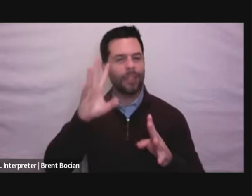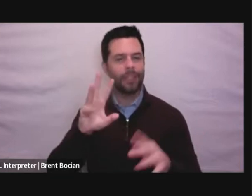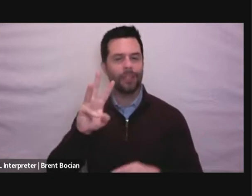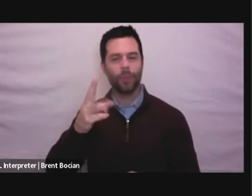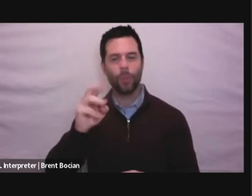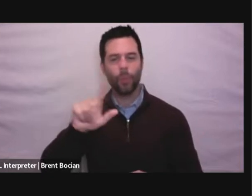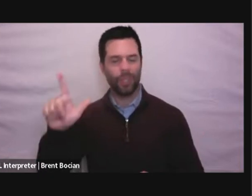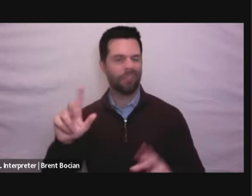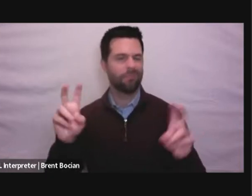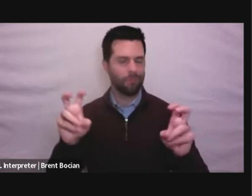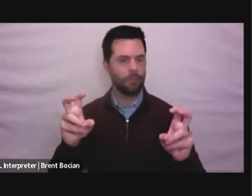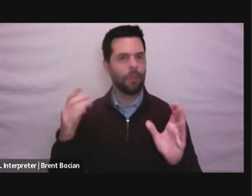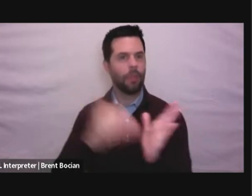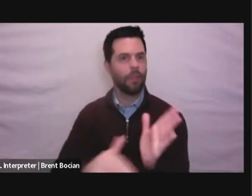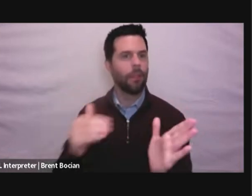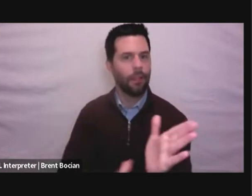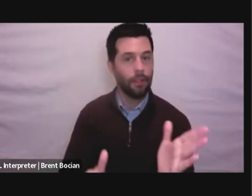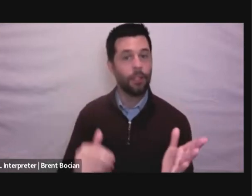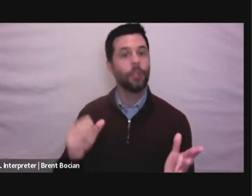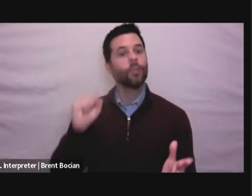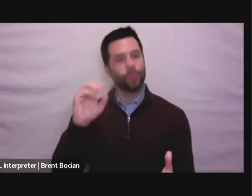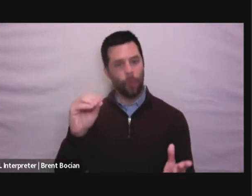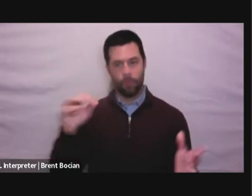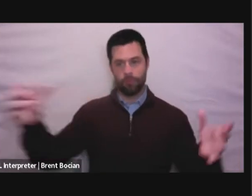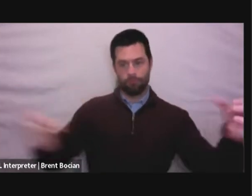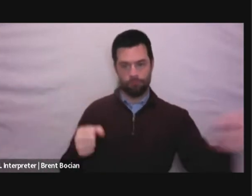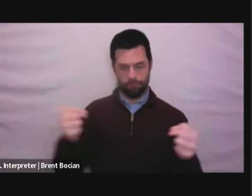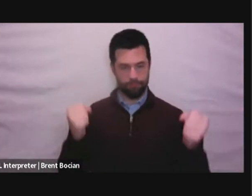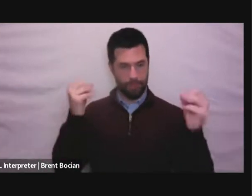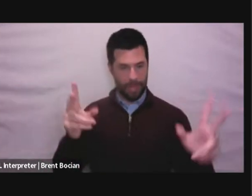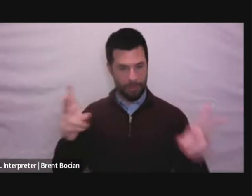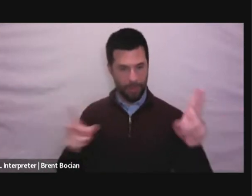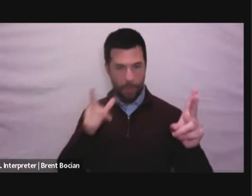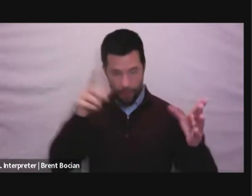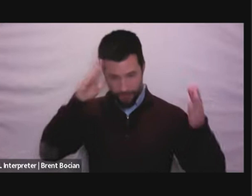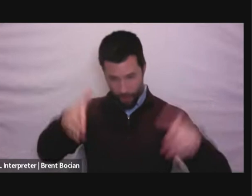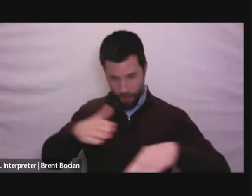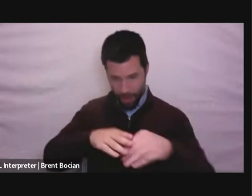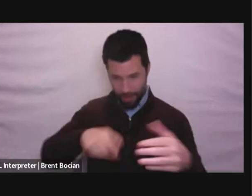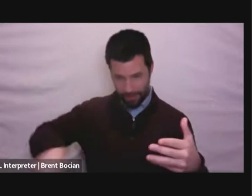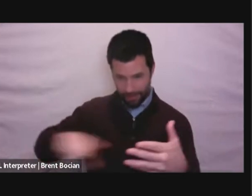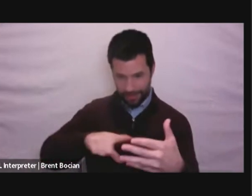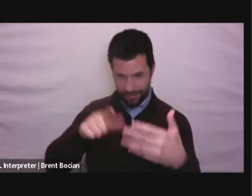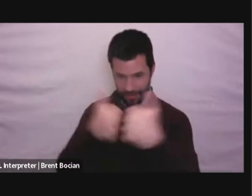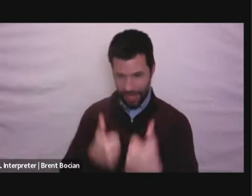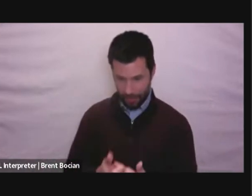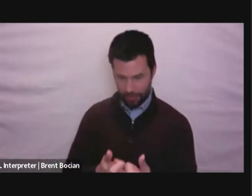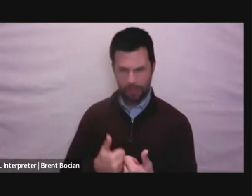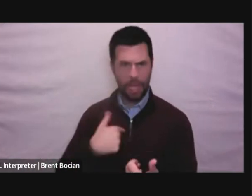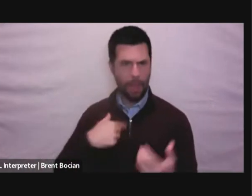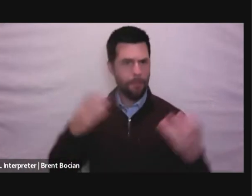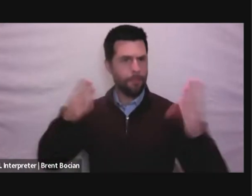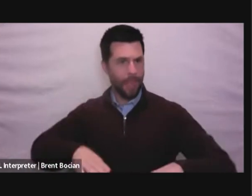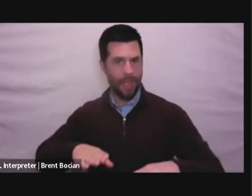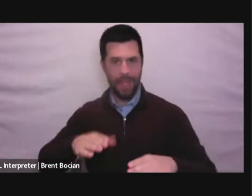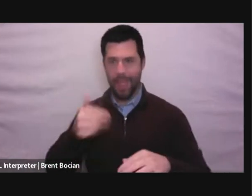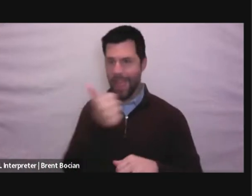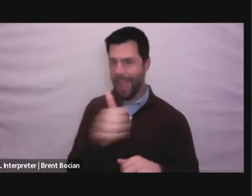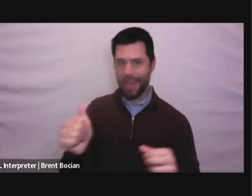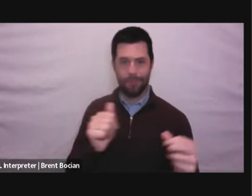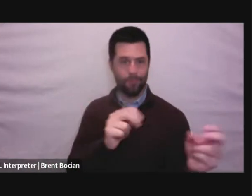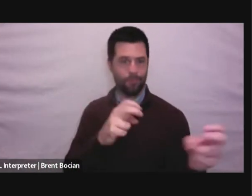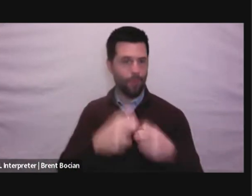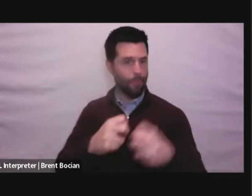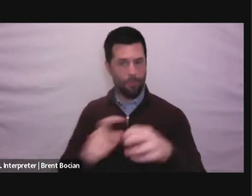people together who are focused on different aspects of this challenge is that I will bet that for just about anything we have to deal with, someone has